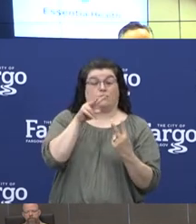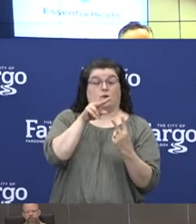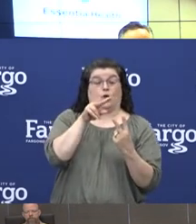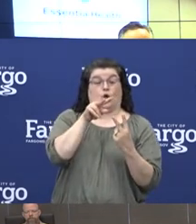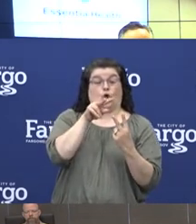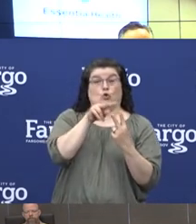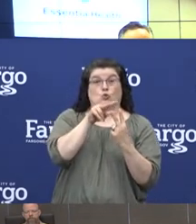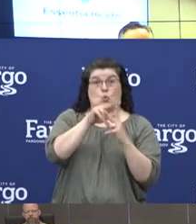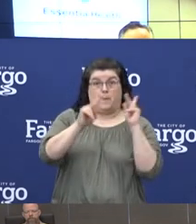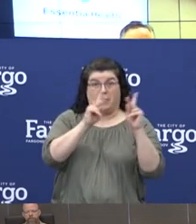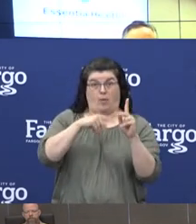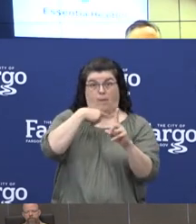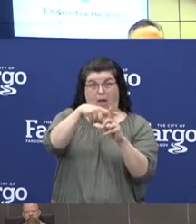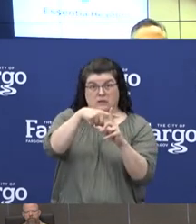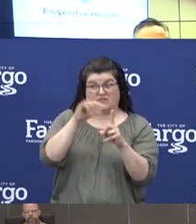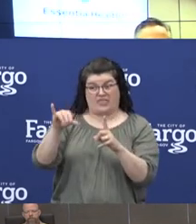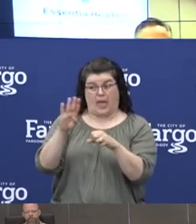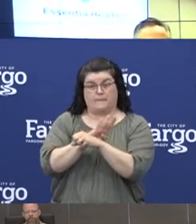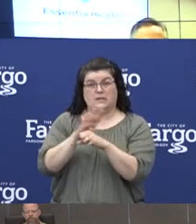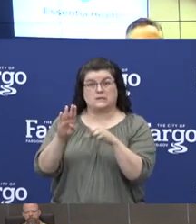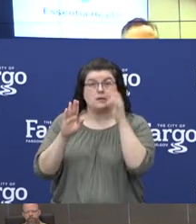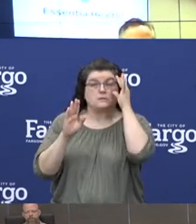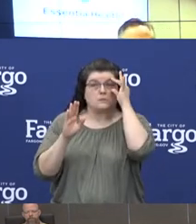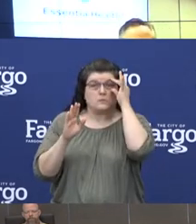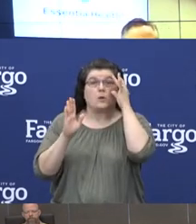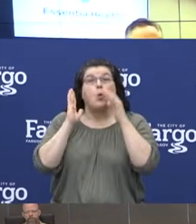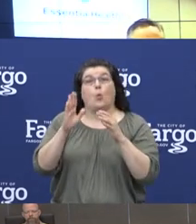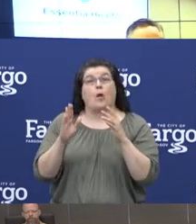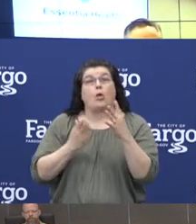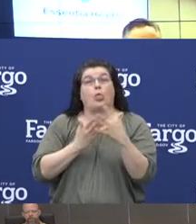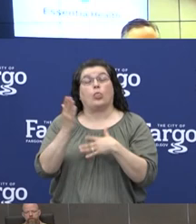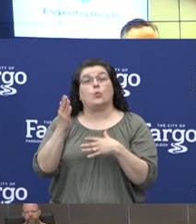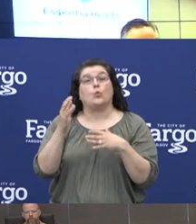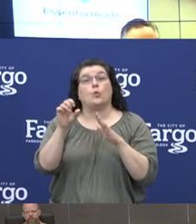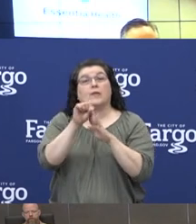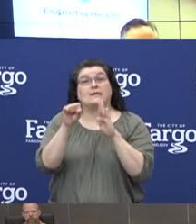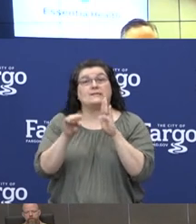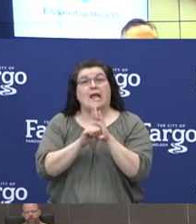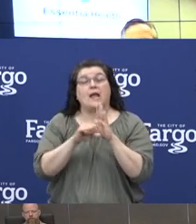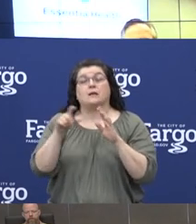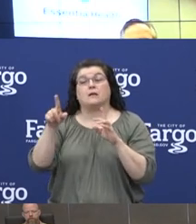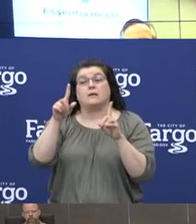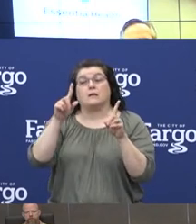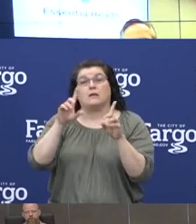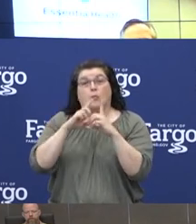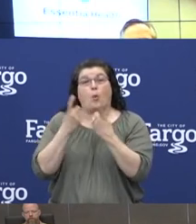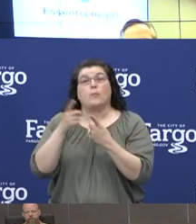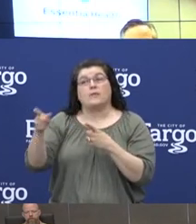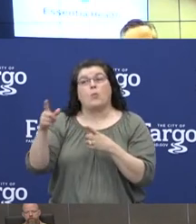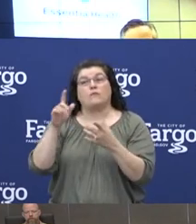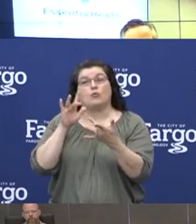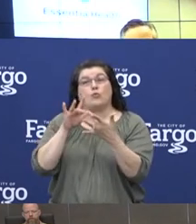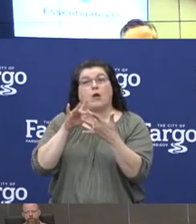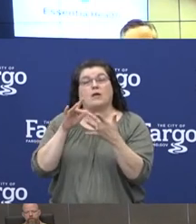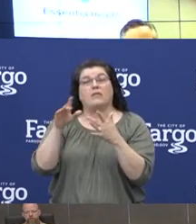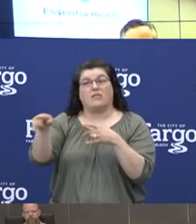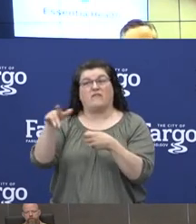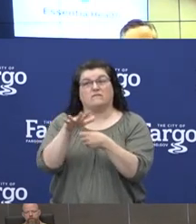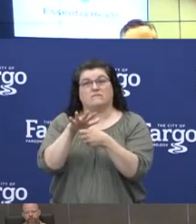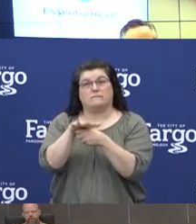in that business, we'll be reached through our state epidemiologists and then we'll contact the facility locally.